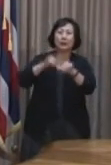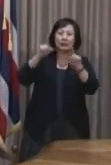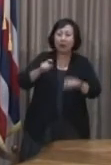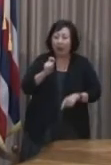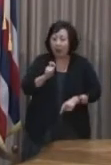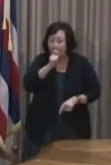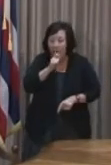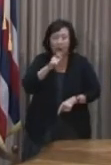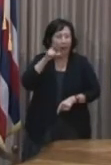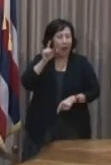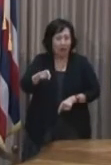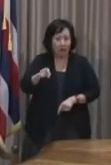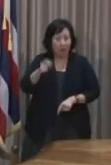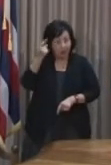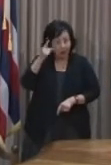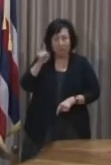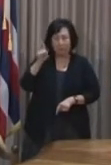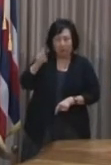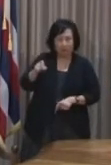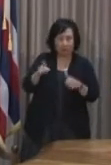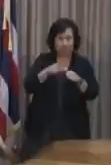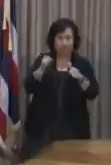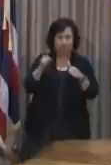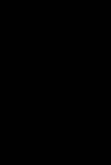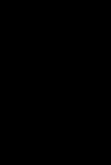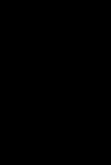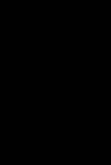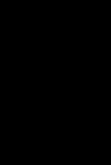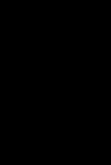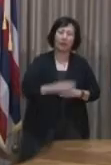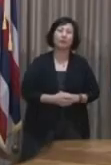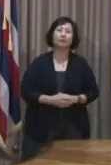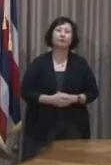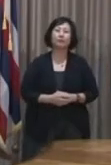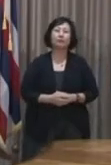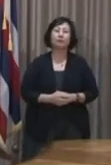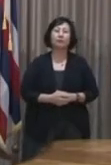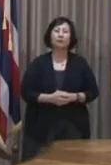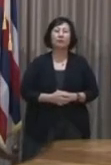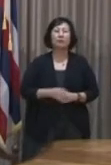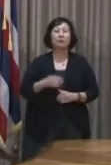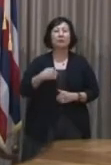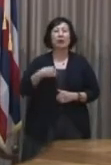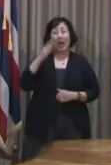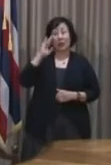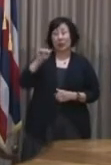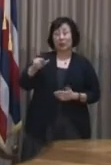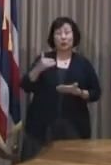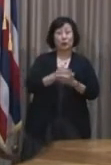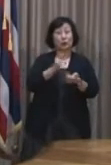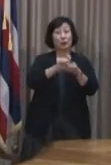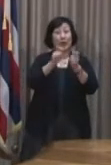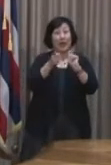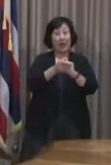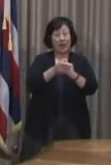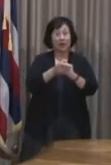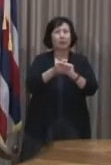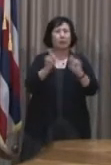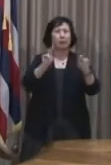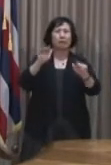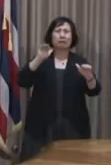Hawaii if they are fully vaccinated. I know that this change has been widely